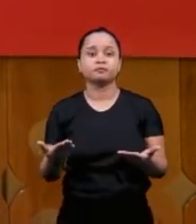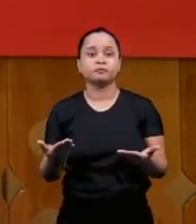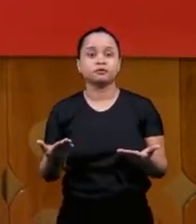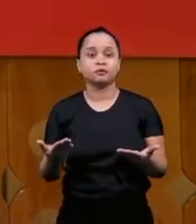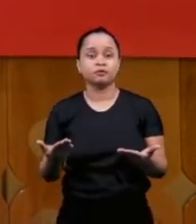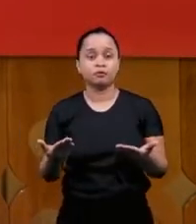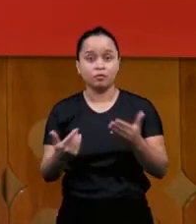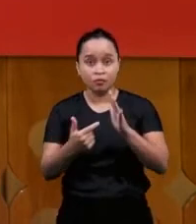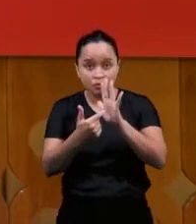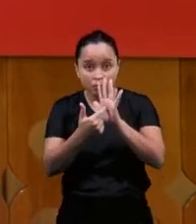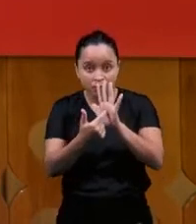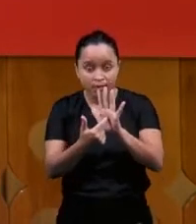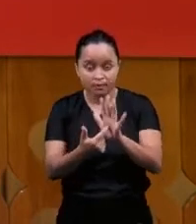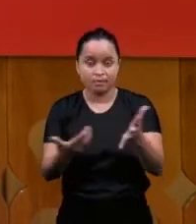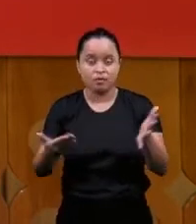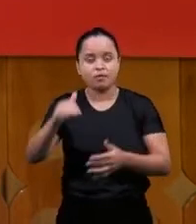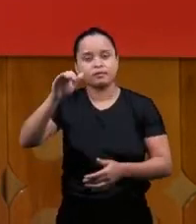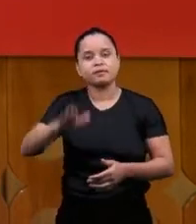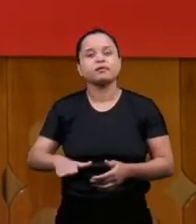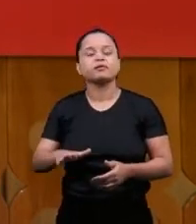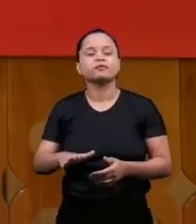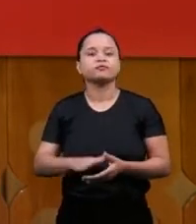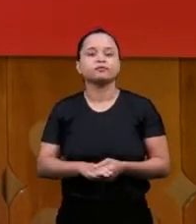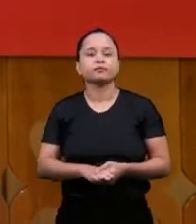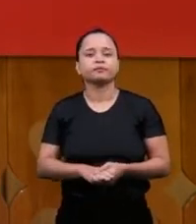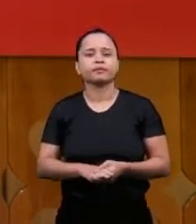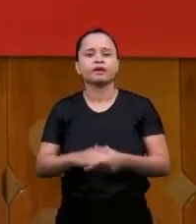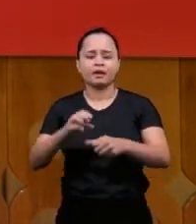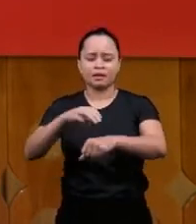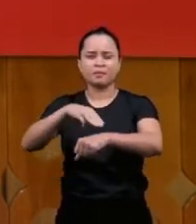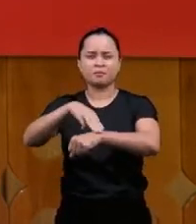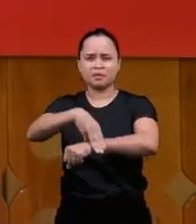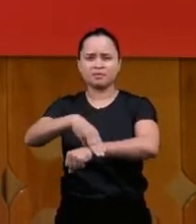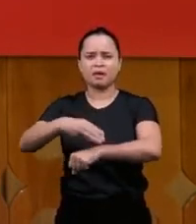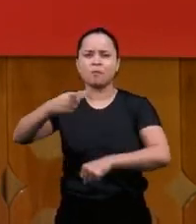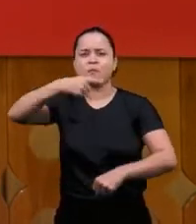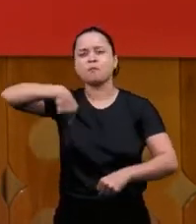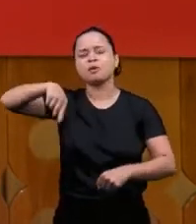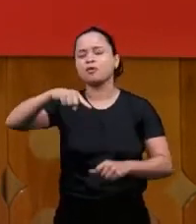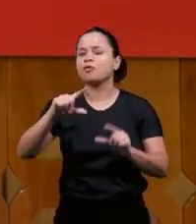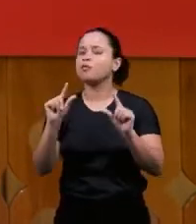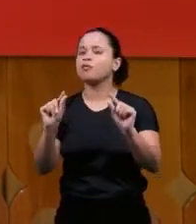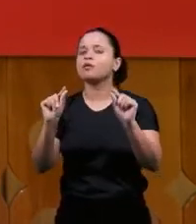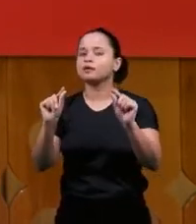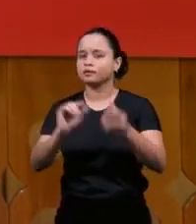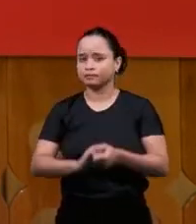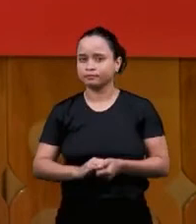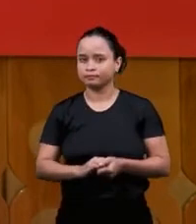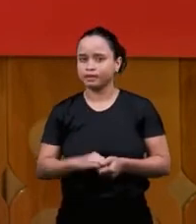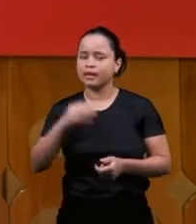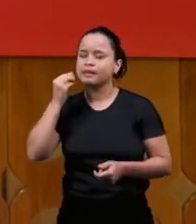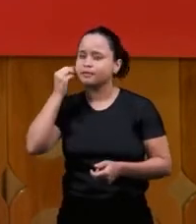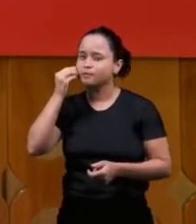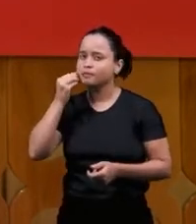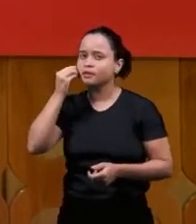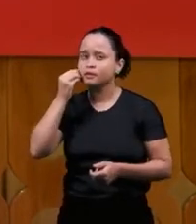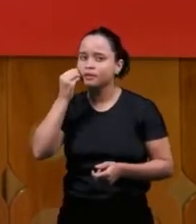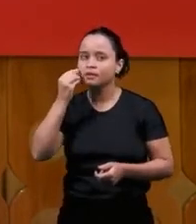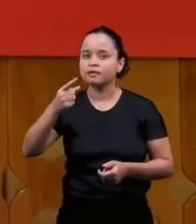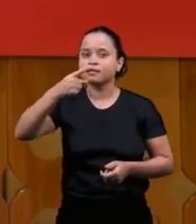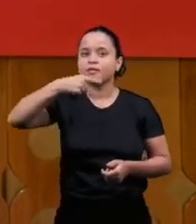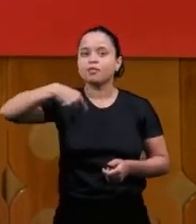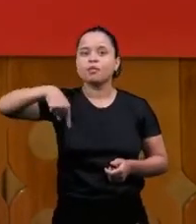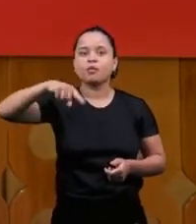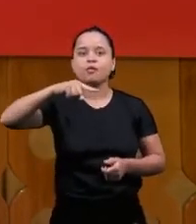what is the ministry for us what is our experience of the